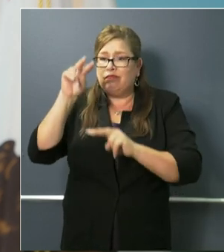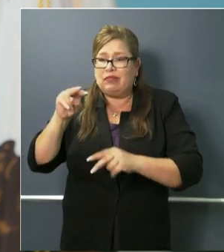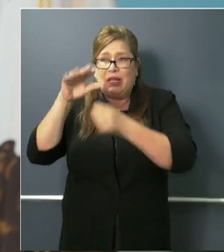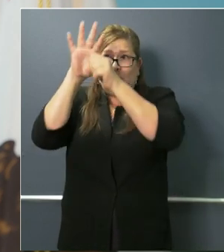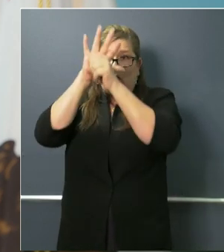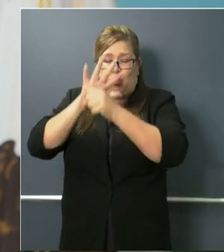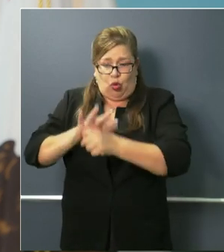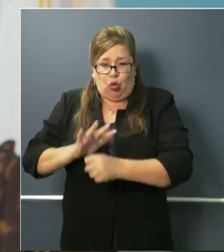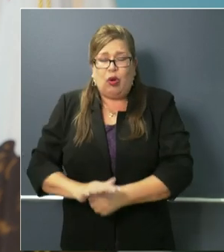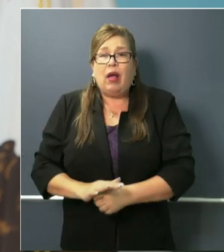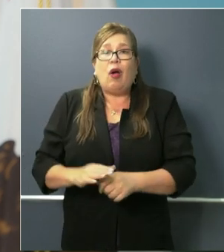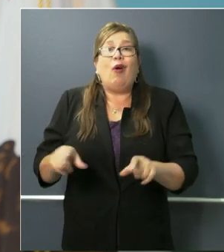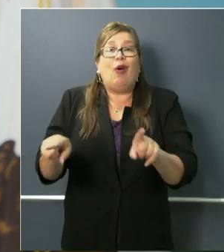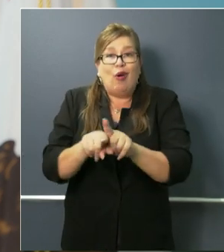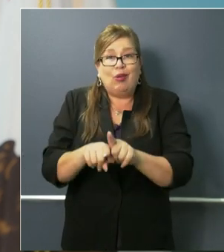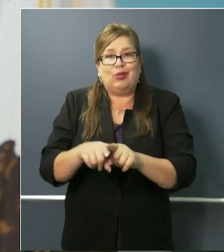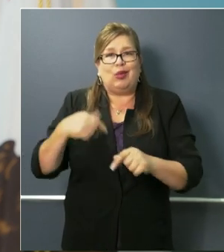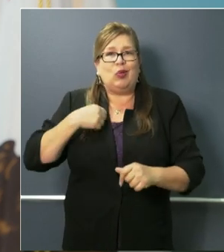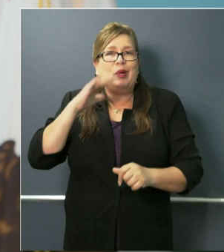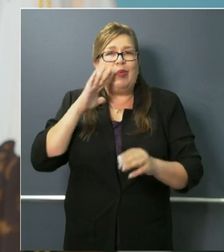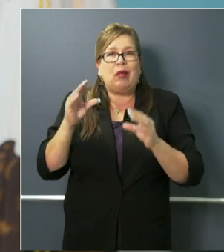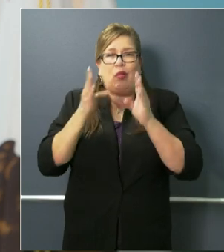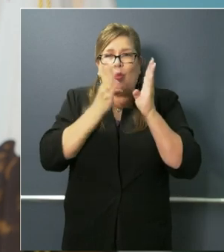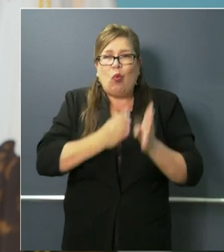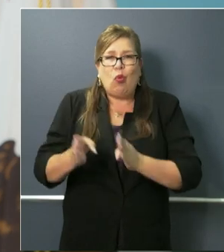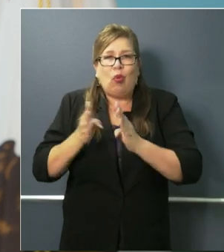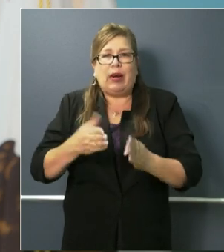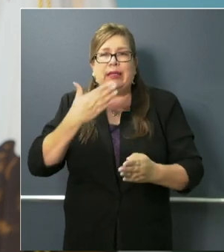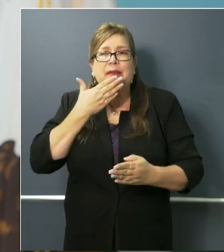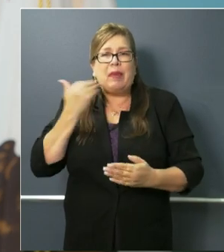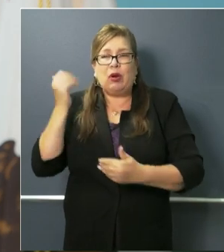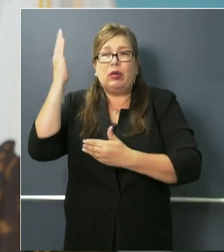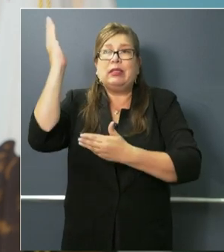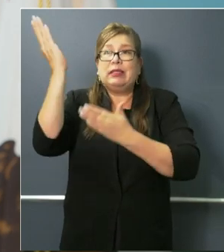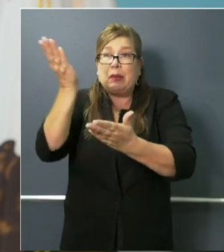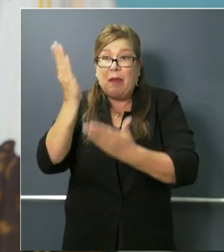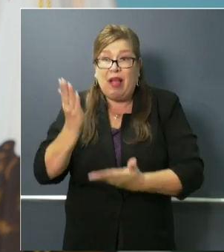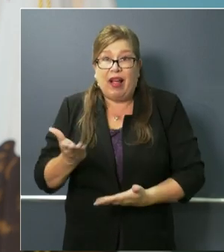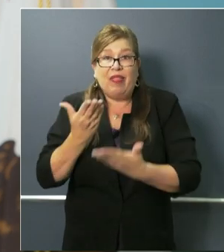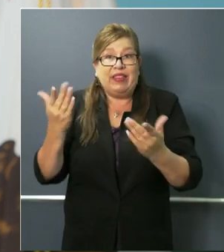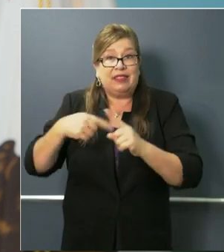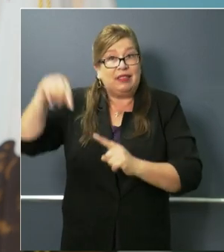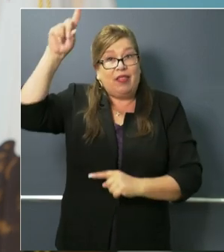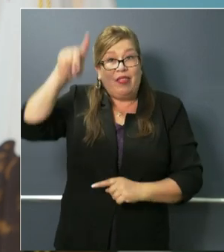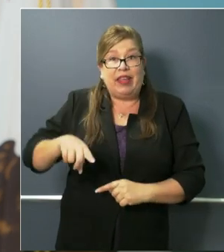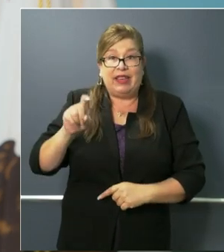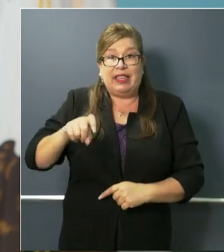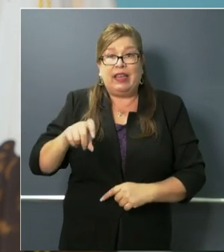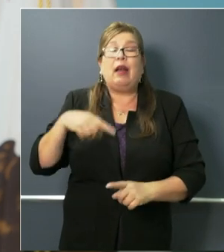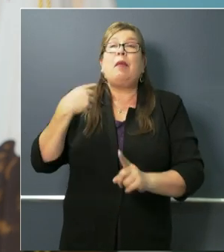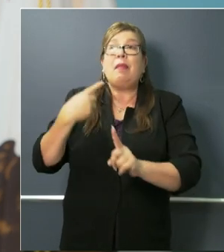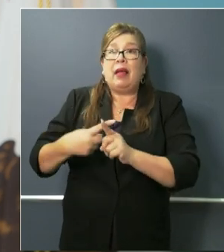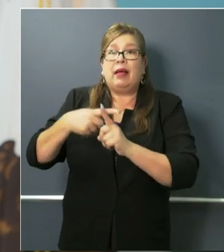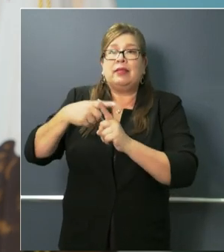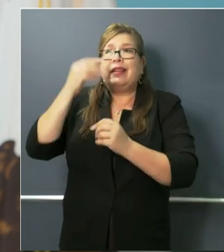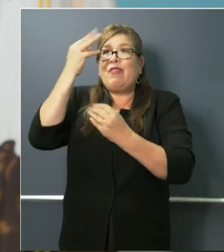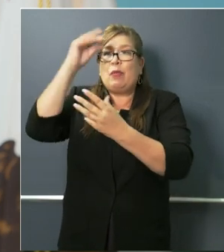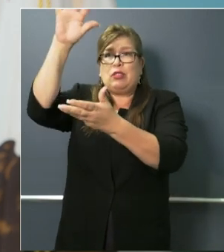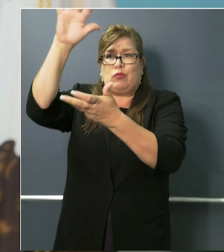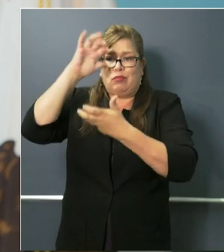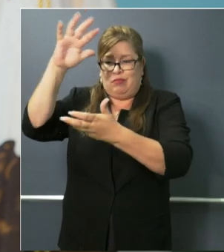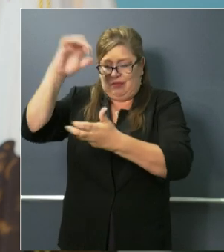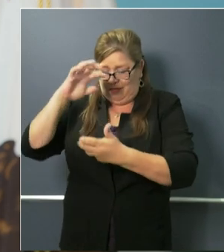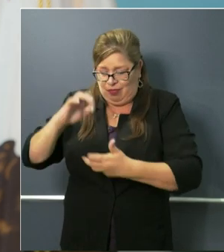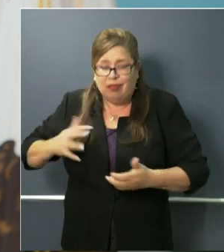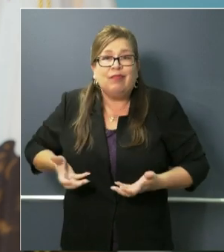organized in terms of not just the supply chain, but the data collection, and then the information gathering that we can provide